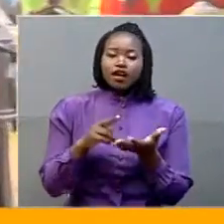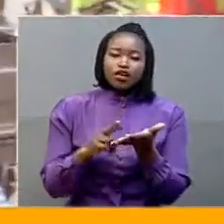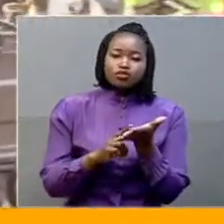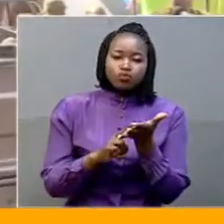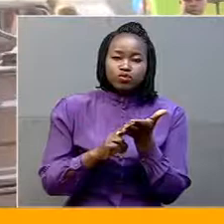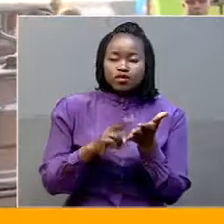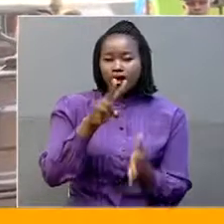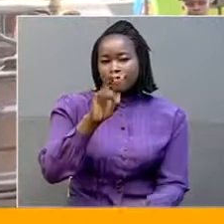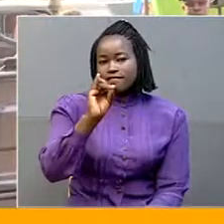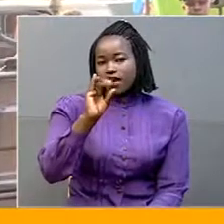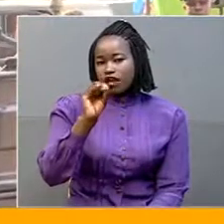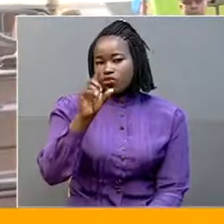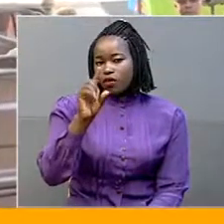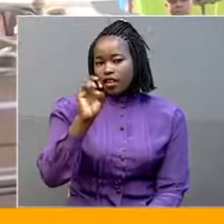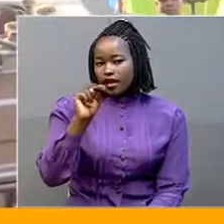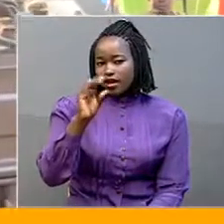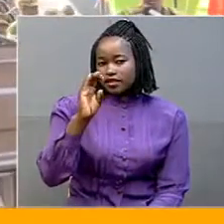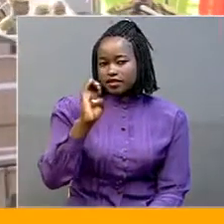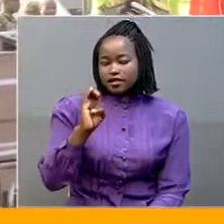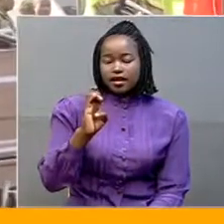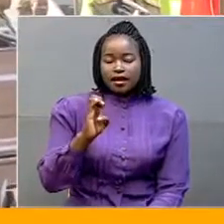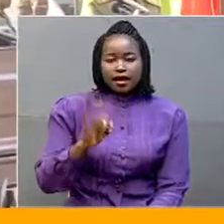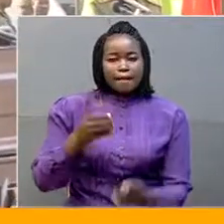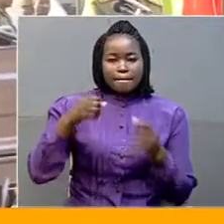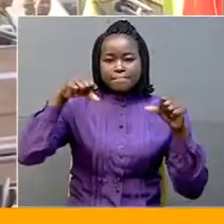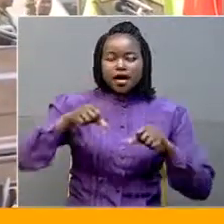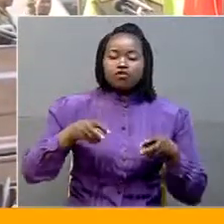use is the purposeful